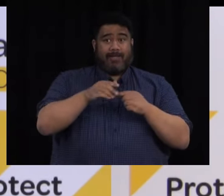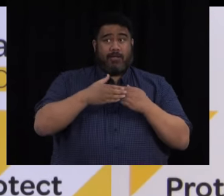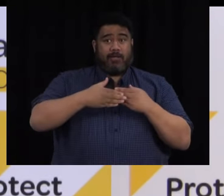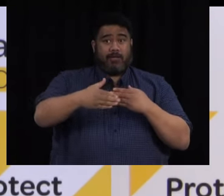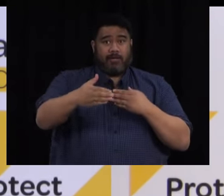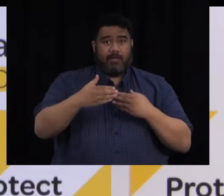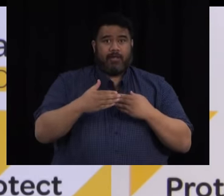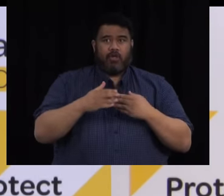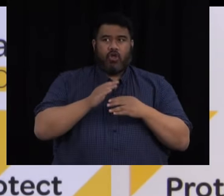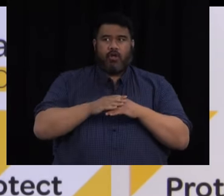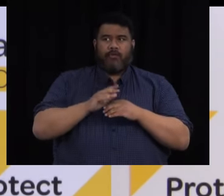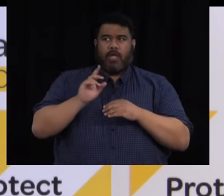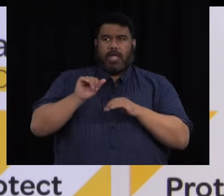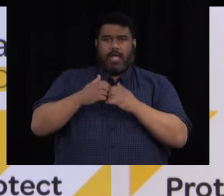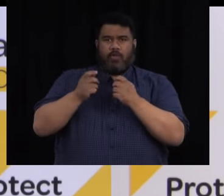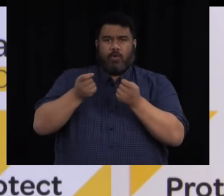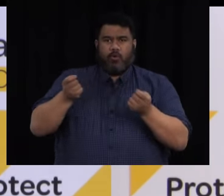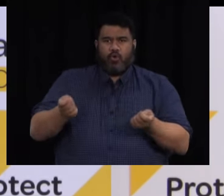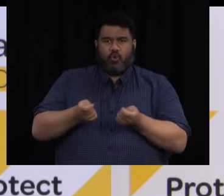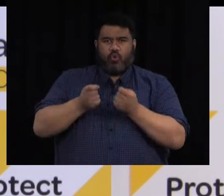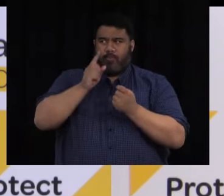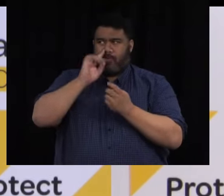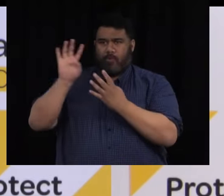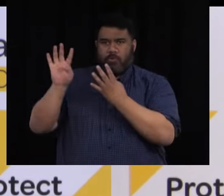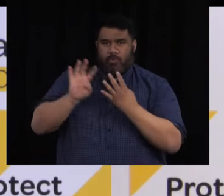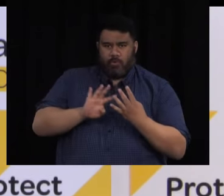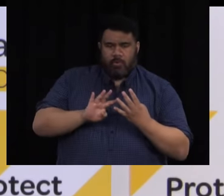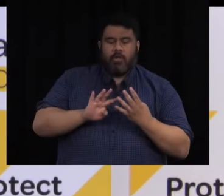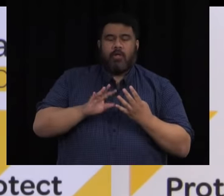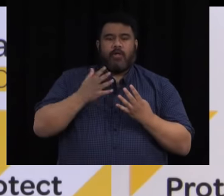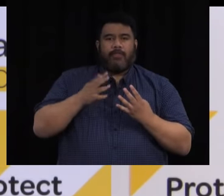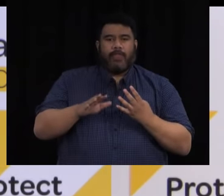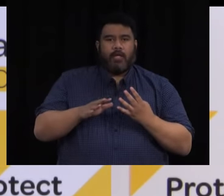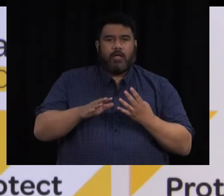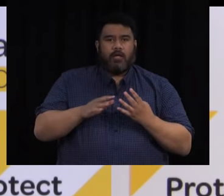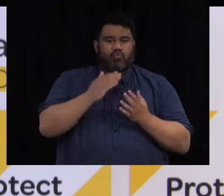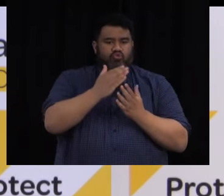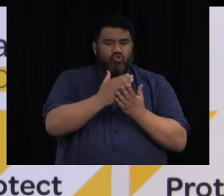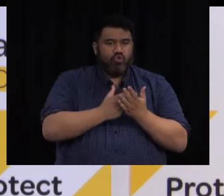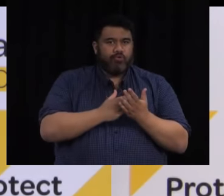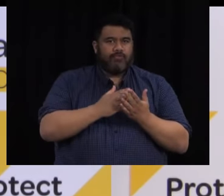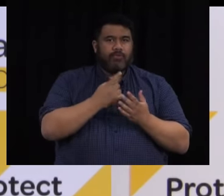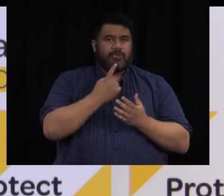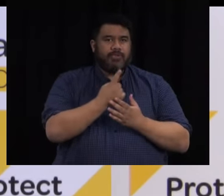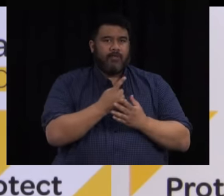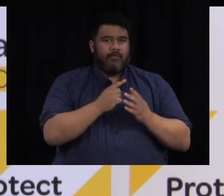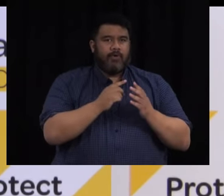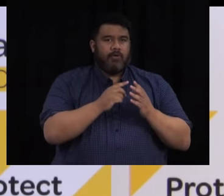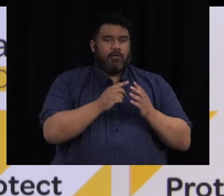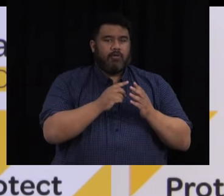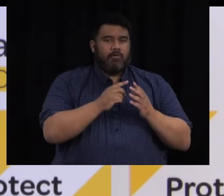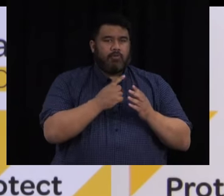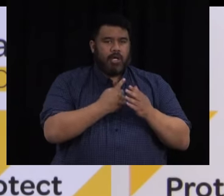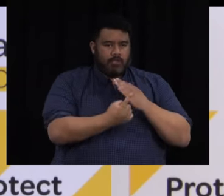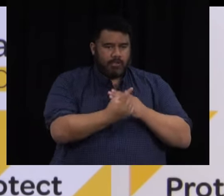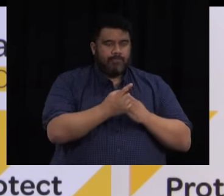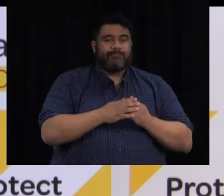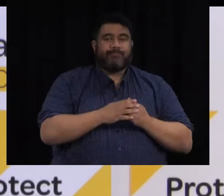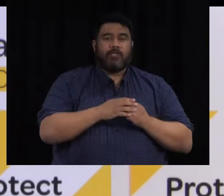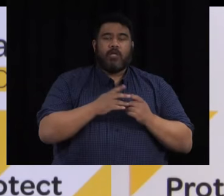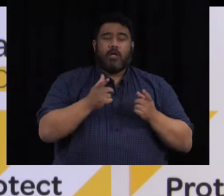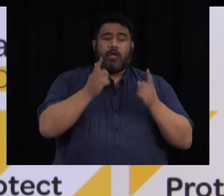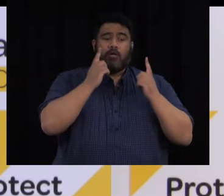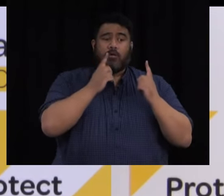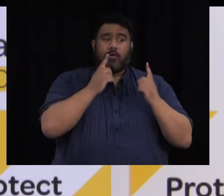around employers just in case that people break the rules? Are there punishments? How is the Minister of Health making sure that they're